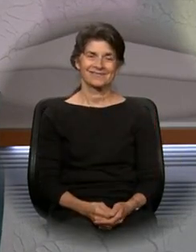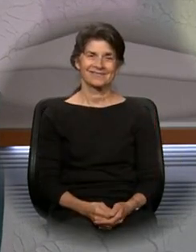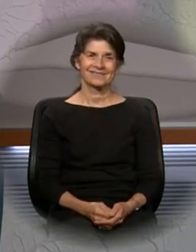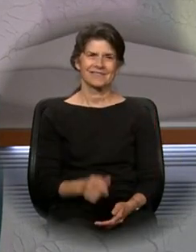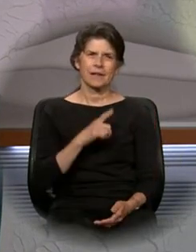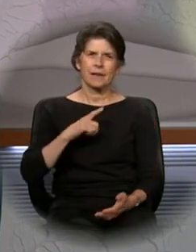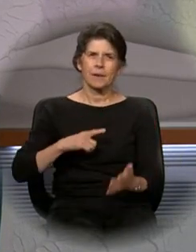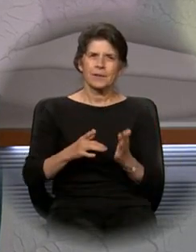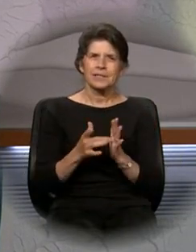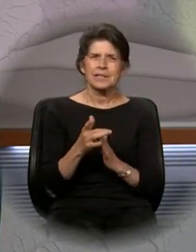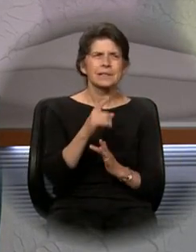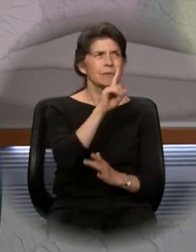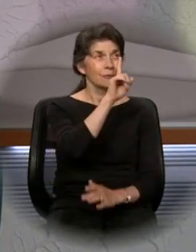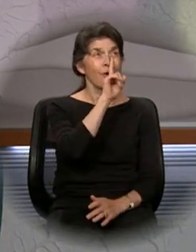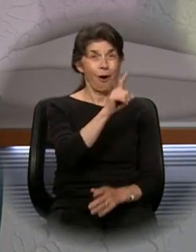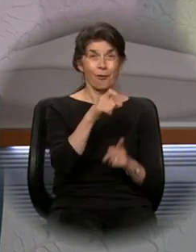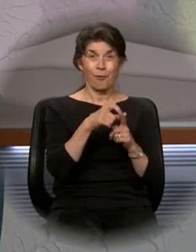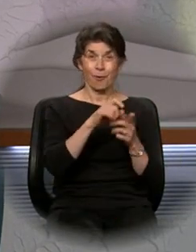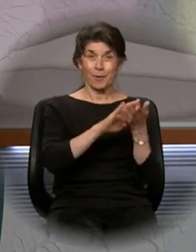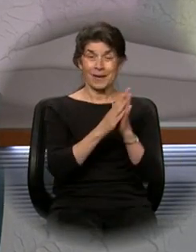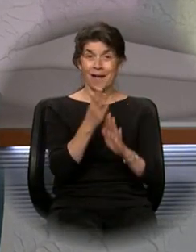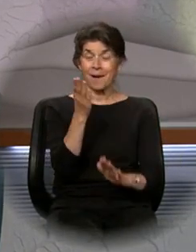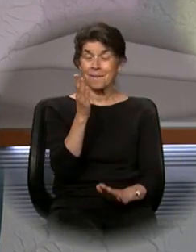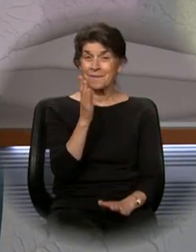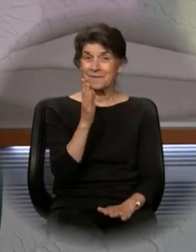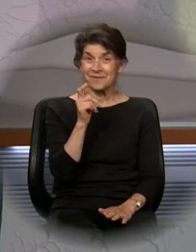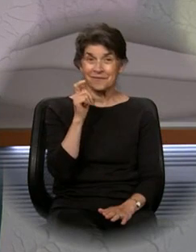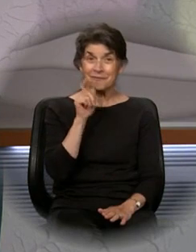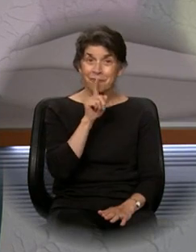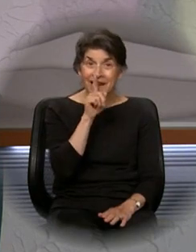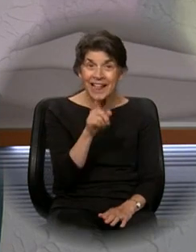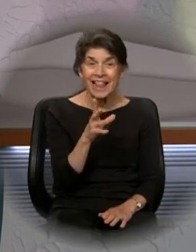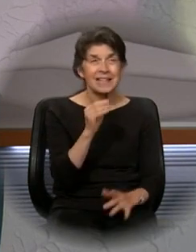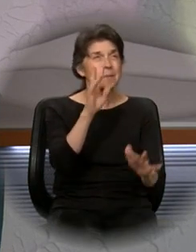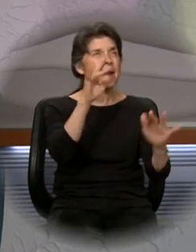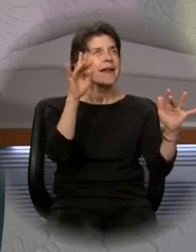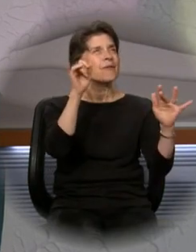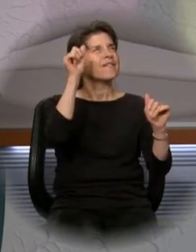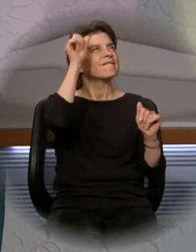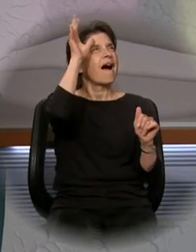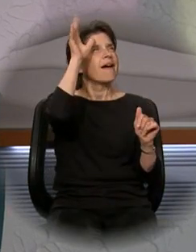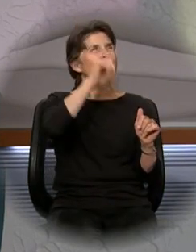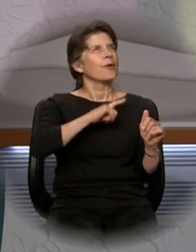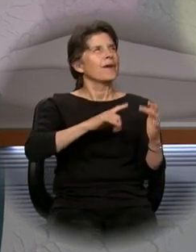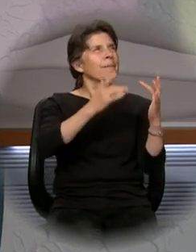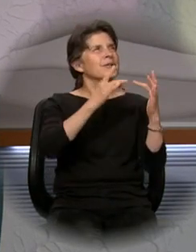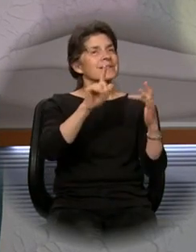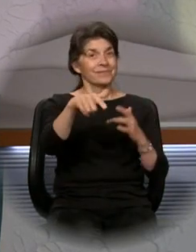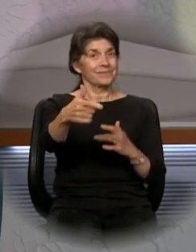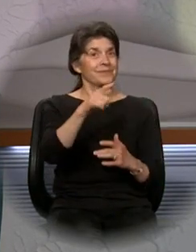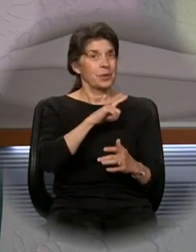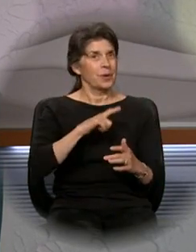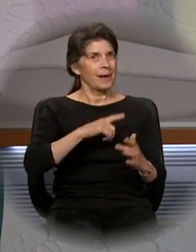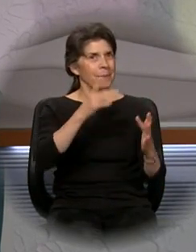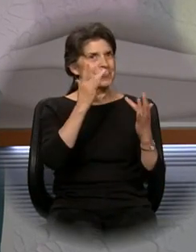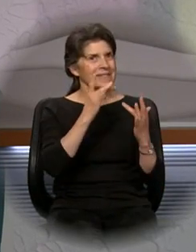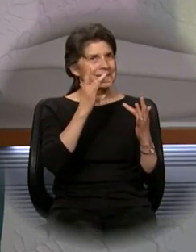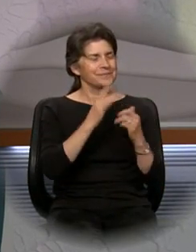Lord Jesus, you are the Word made flesh and splendor of the Father. Lord, have mercy. Lord, have mercy.